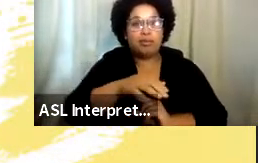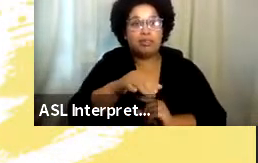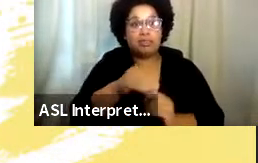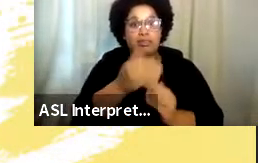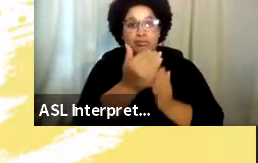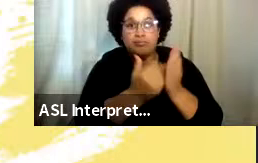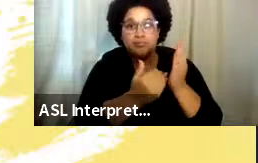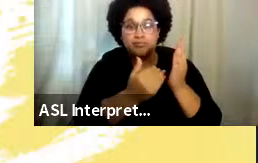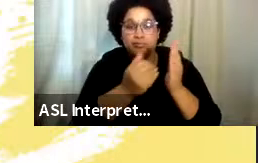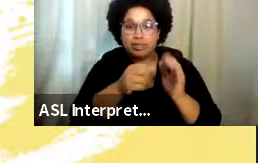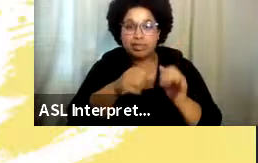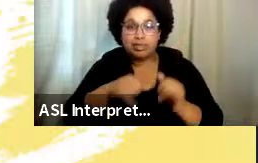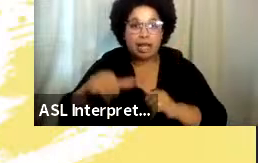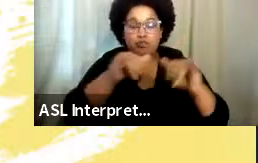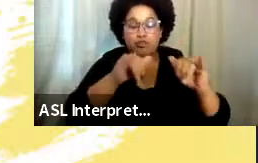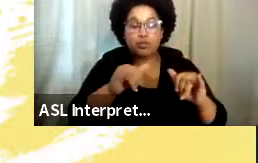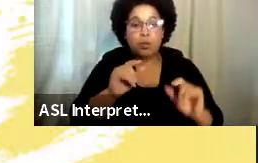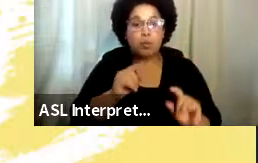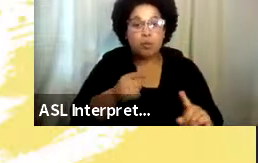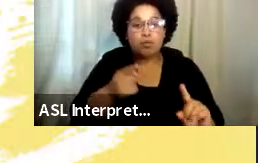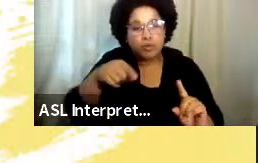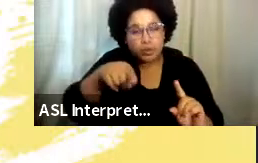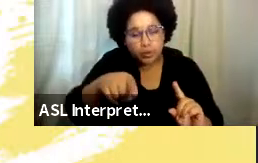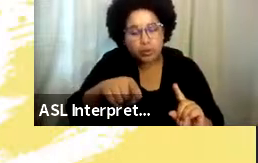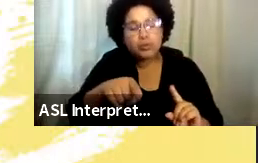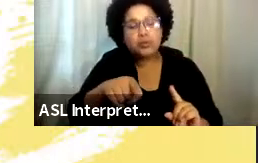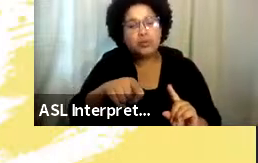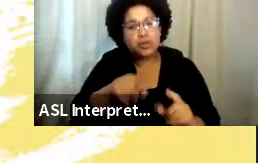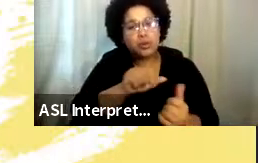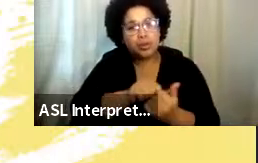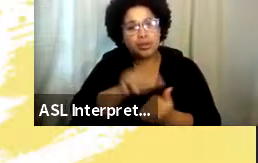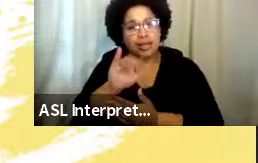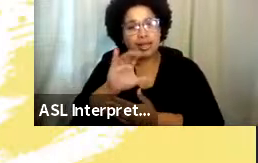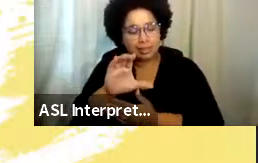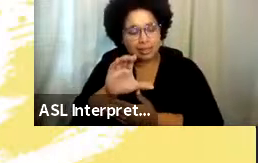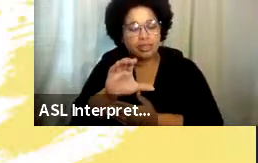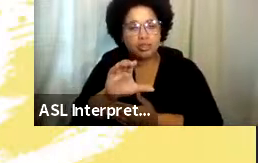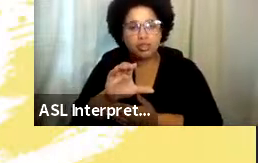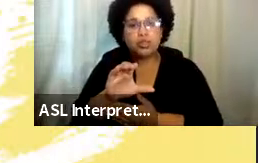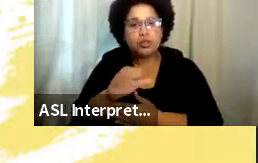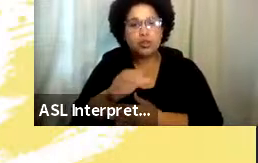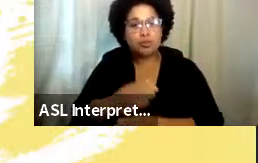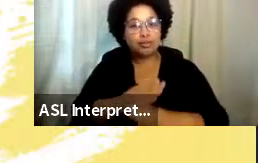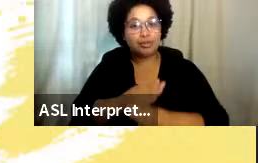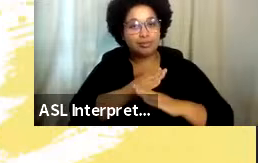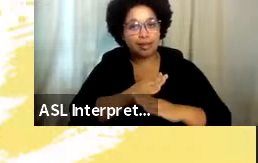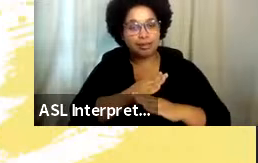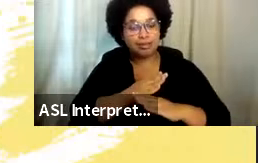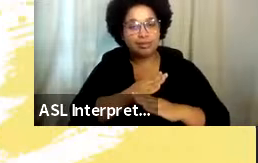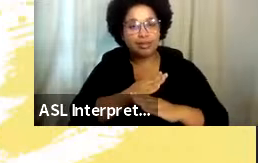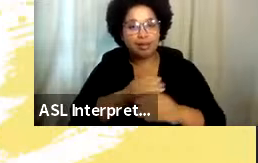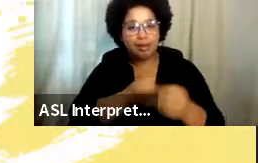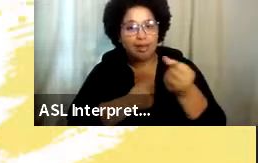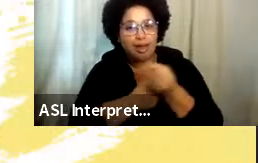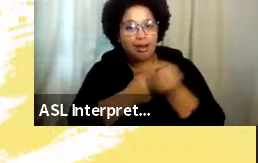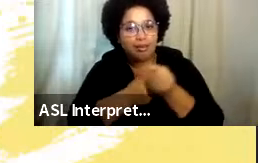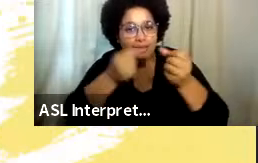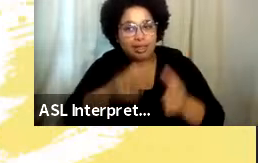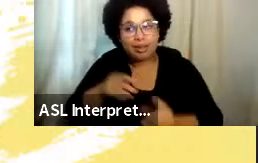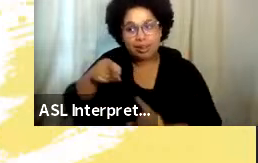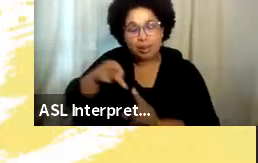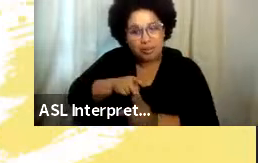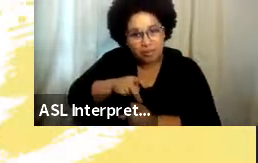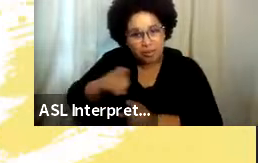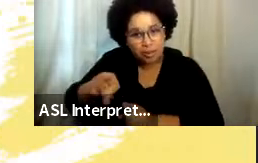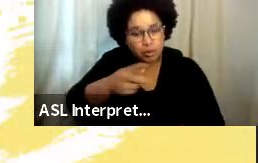as a SAG-AFTRA member that when you're on set with an intimacy coordinator, you are protected and advocated for by a professional